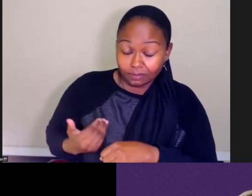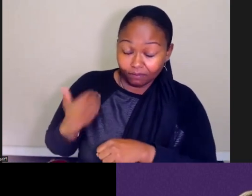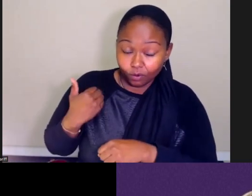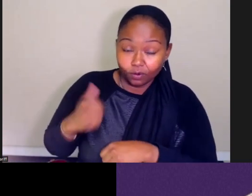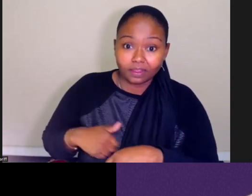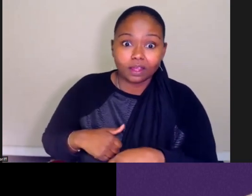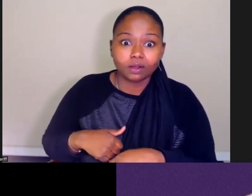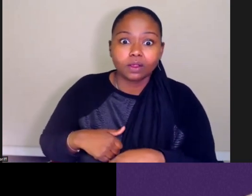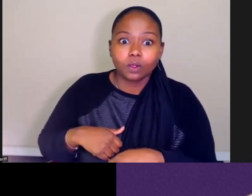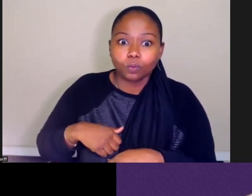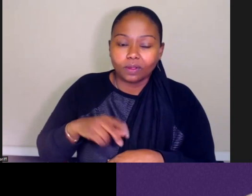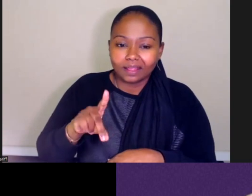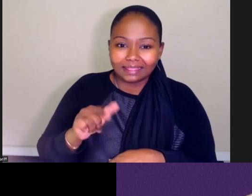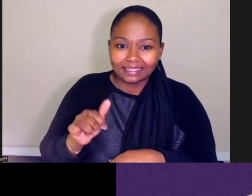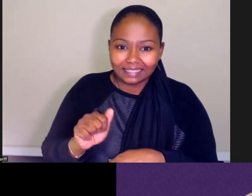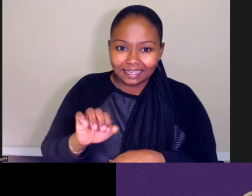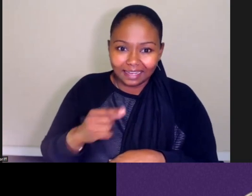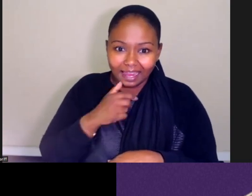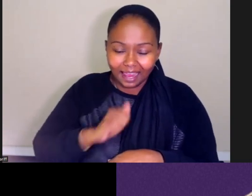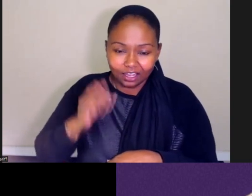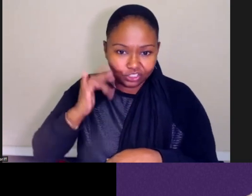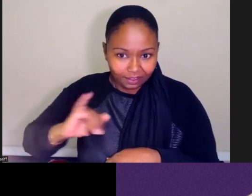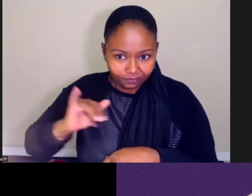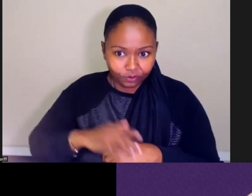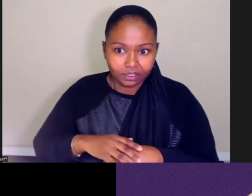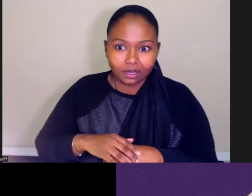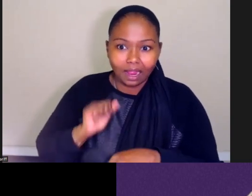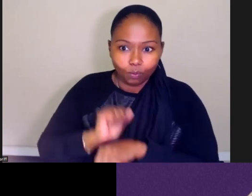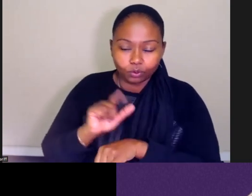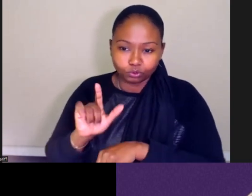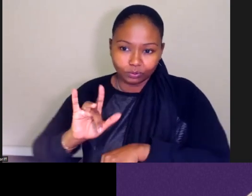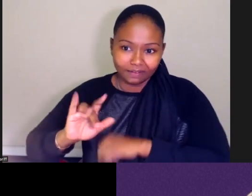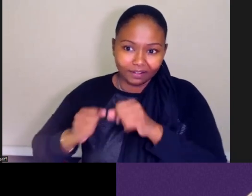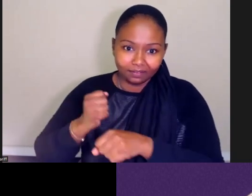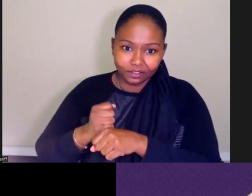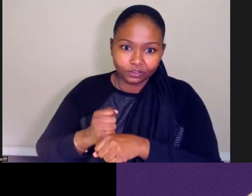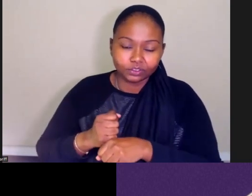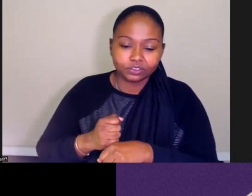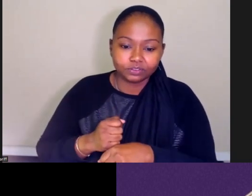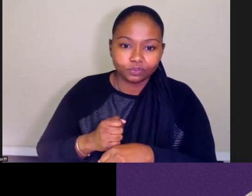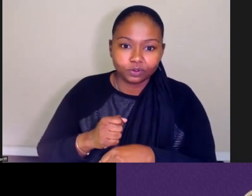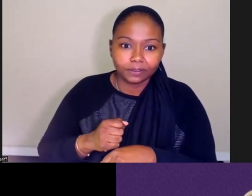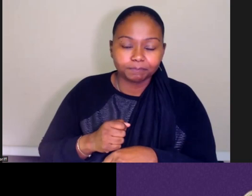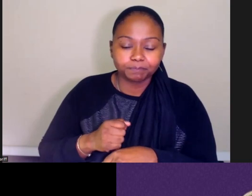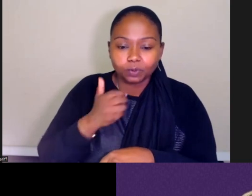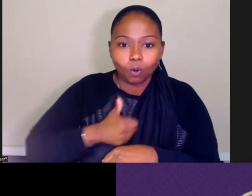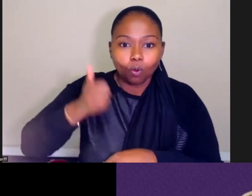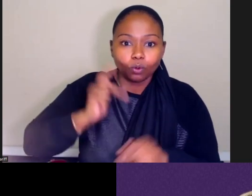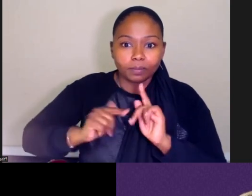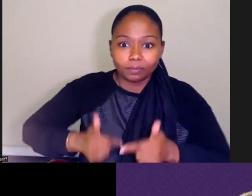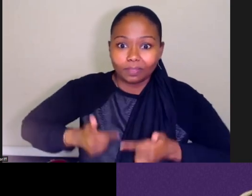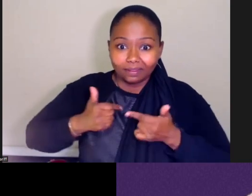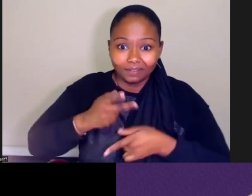where I was there about 25 years working on senior living and care issues. So in this,